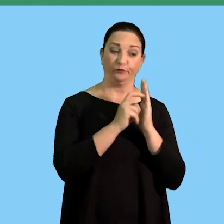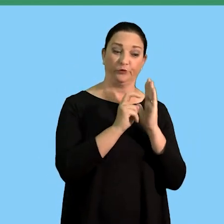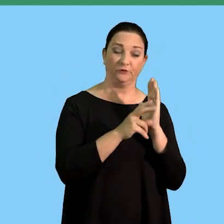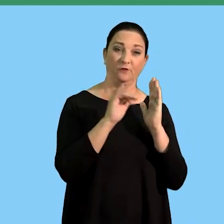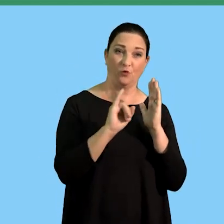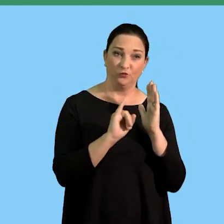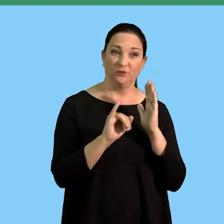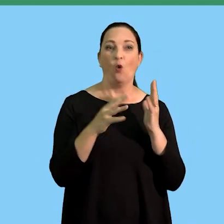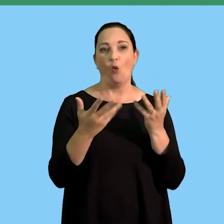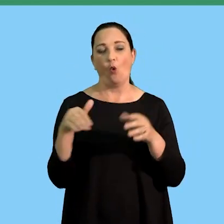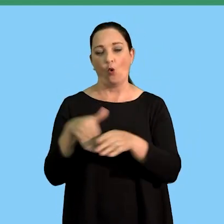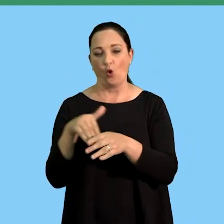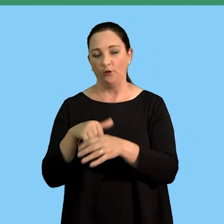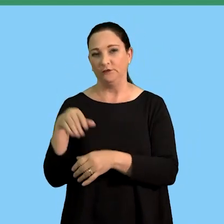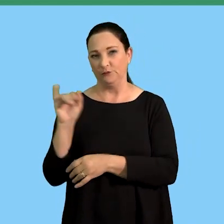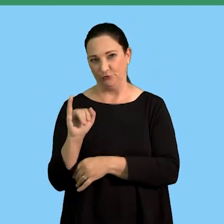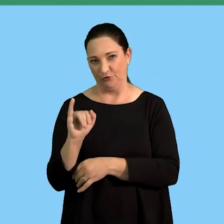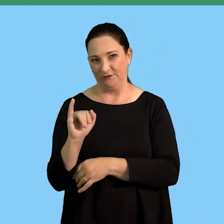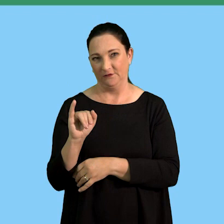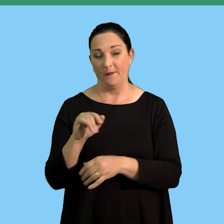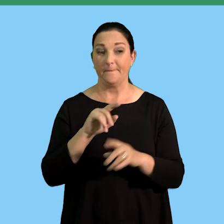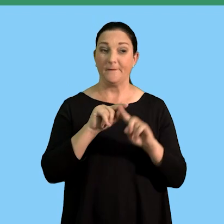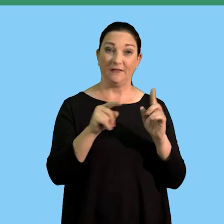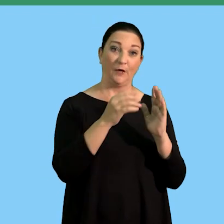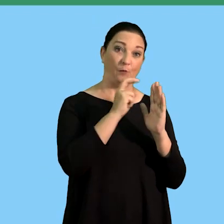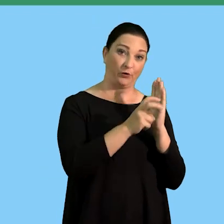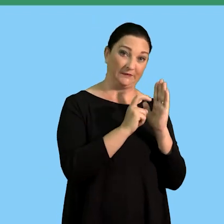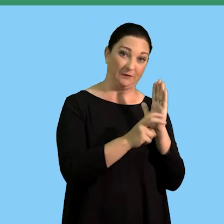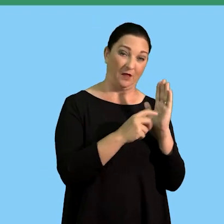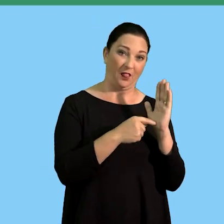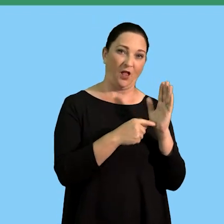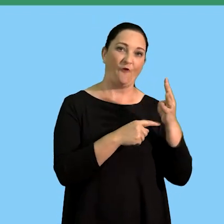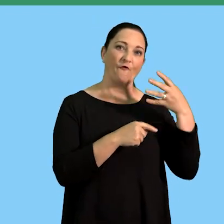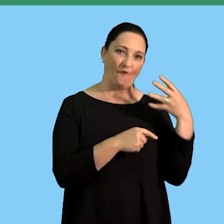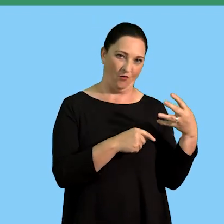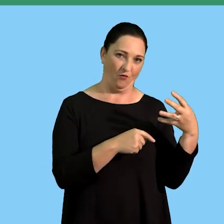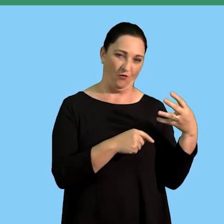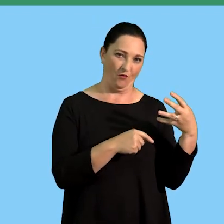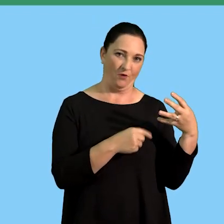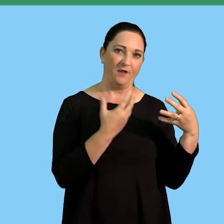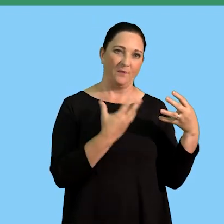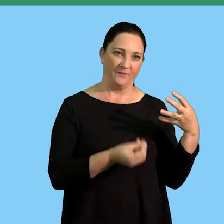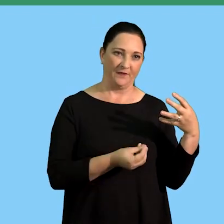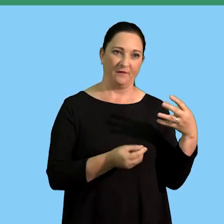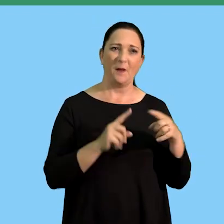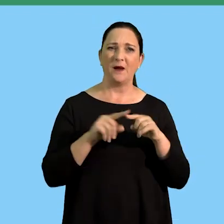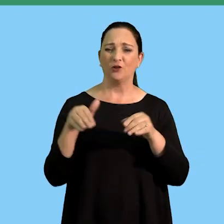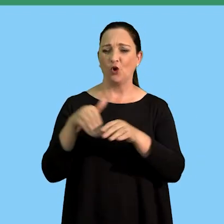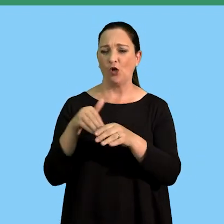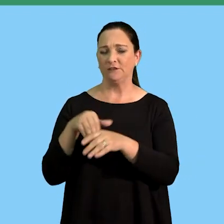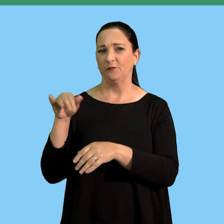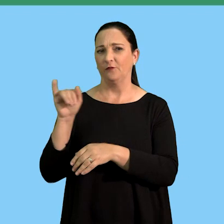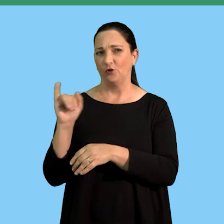with the concepts of insurance one thing you should know principles of insurance we have four principles but then when you look into